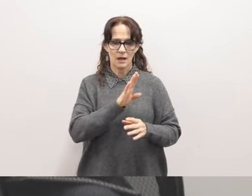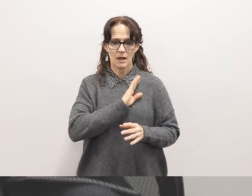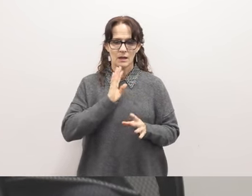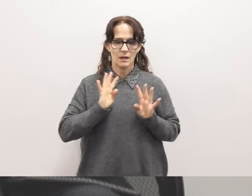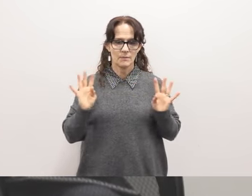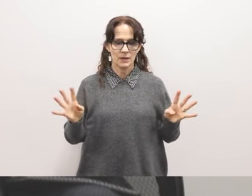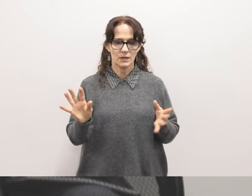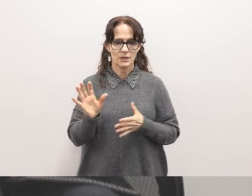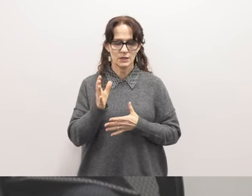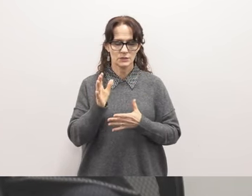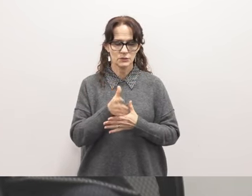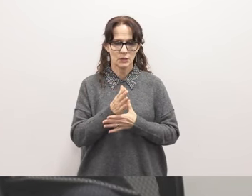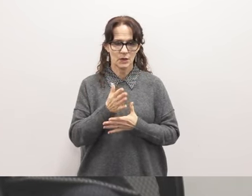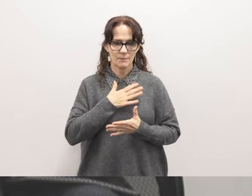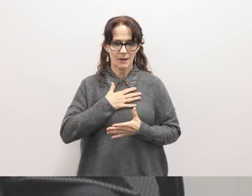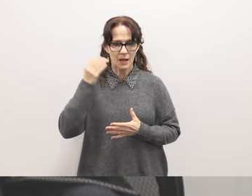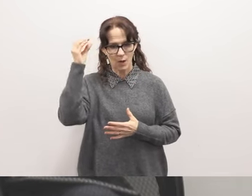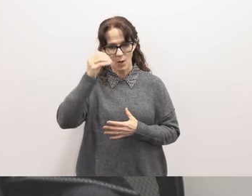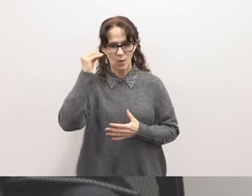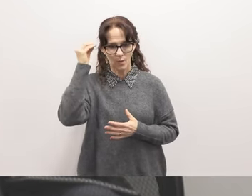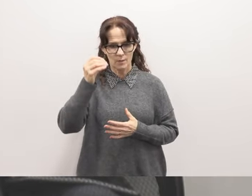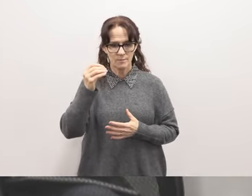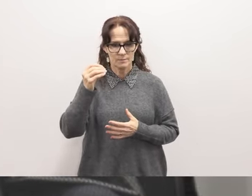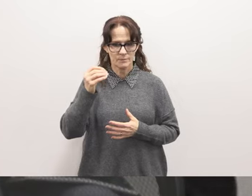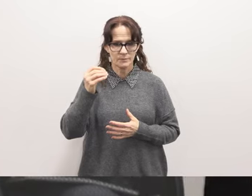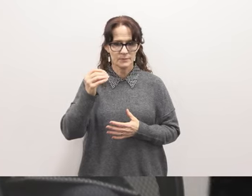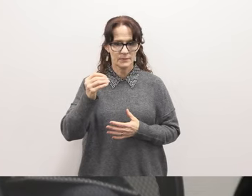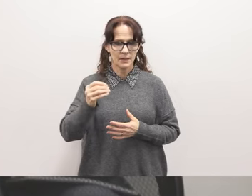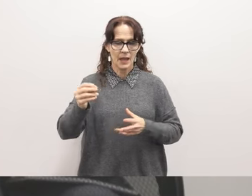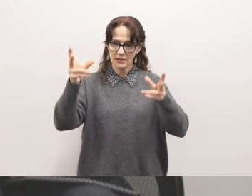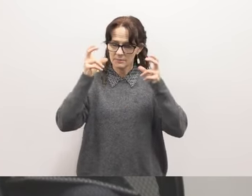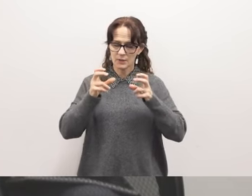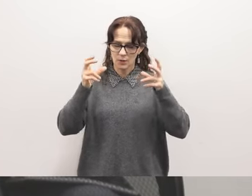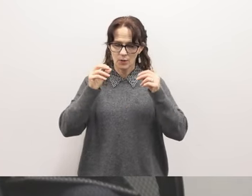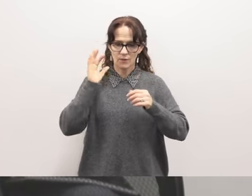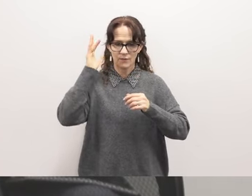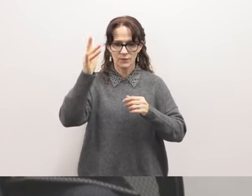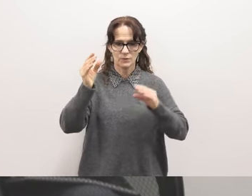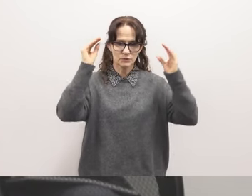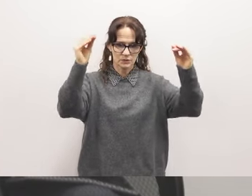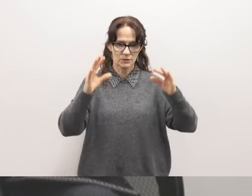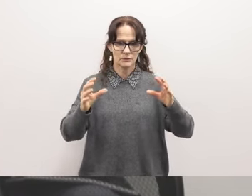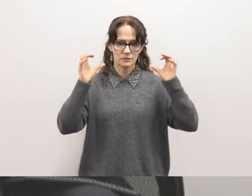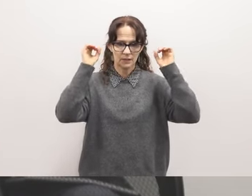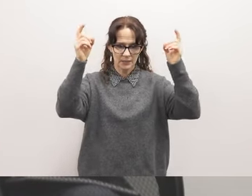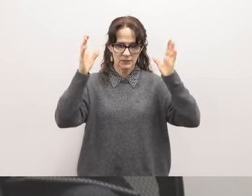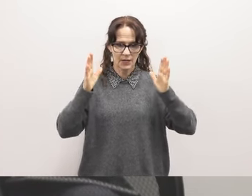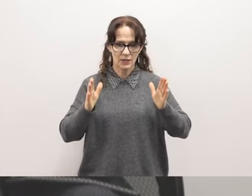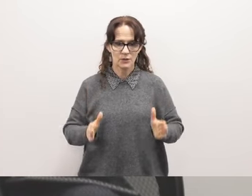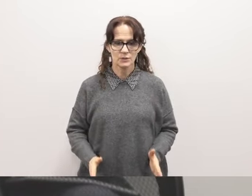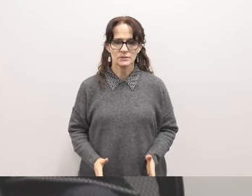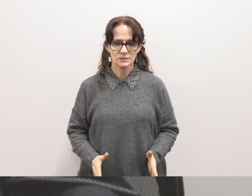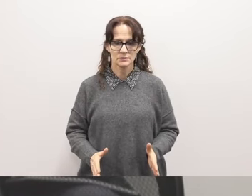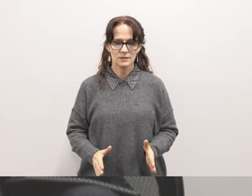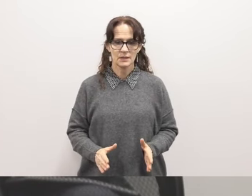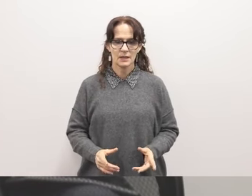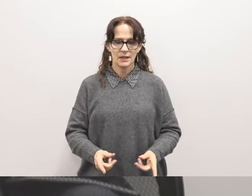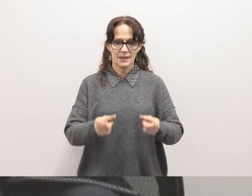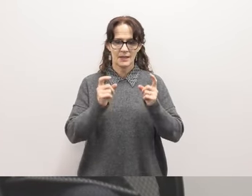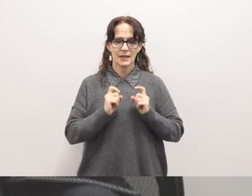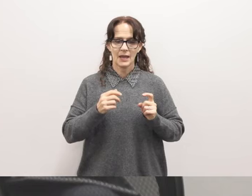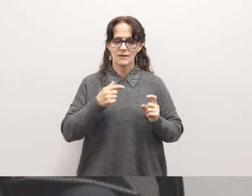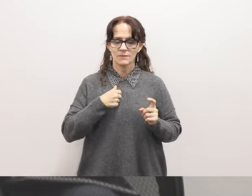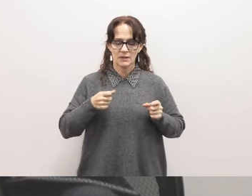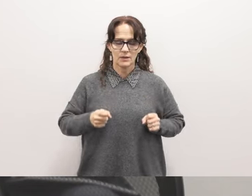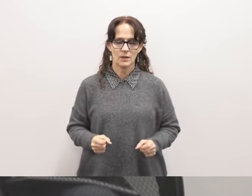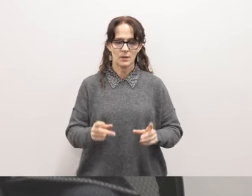and sharing my opinion to be heard by future teachers and educators. They have given me the opportunity